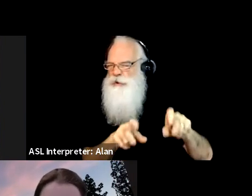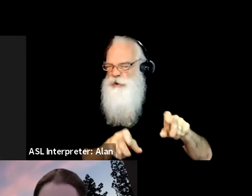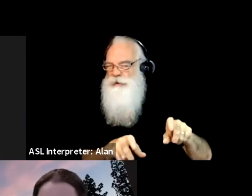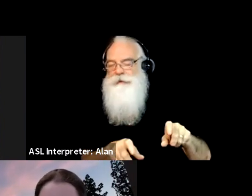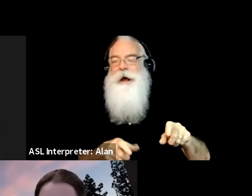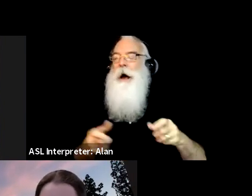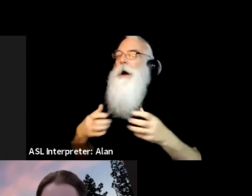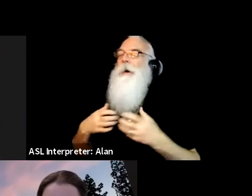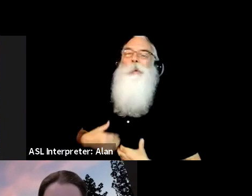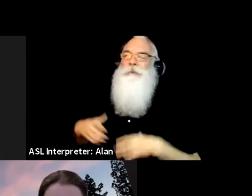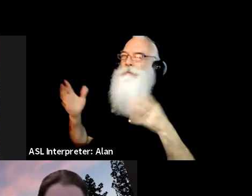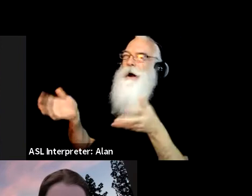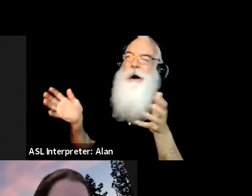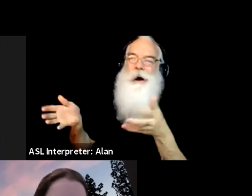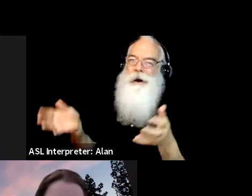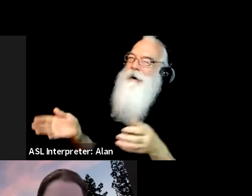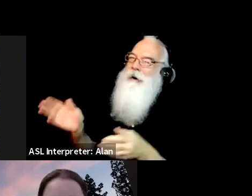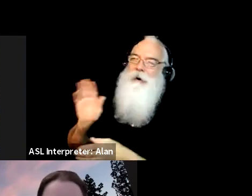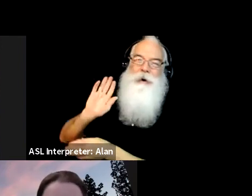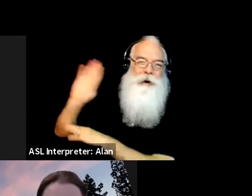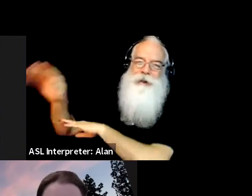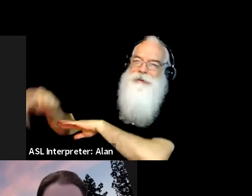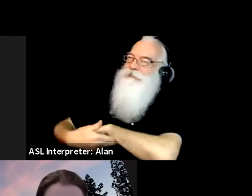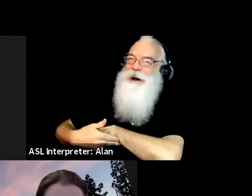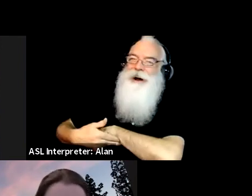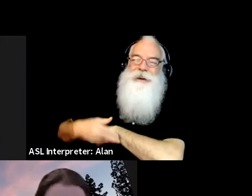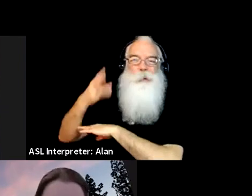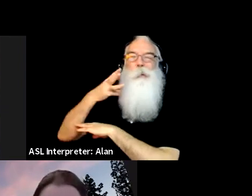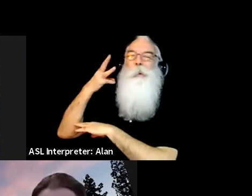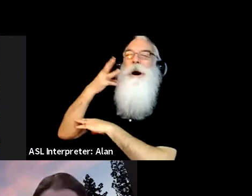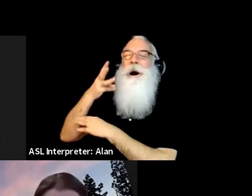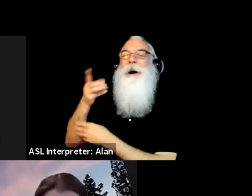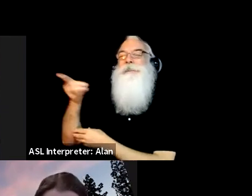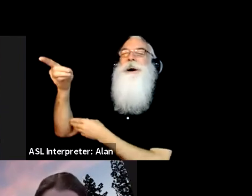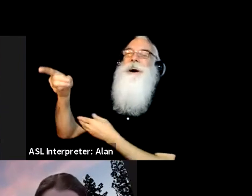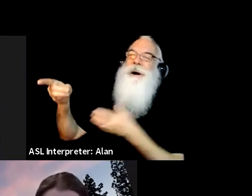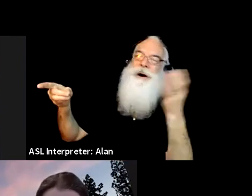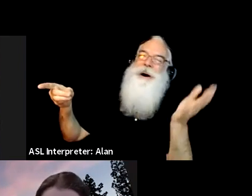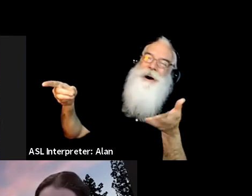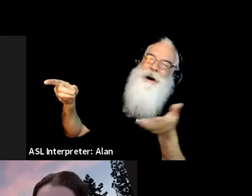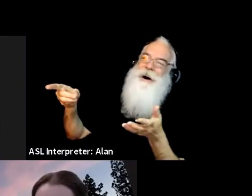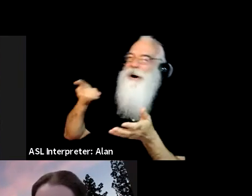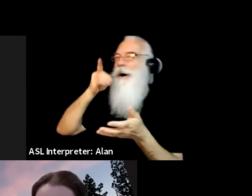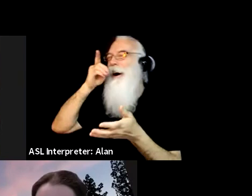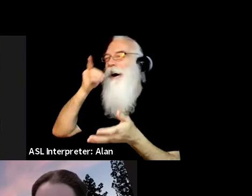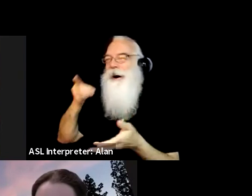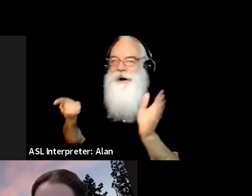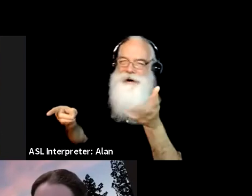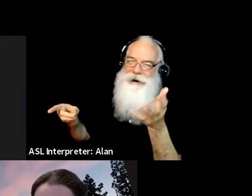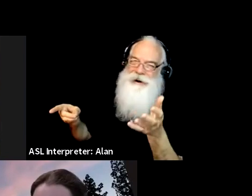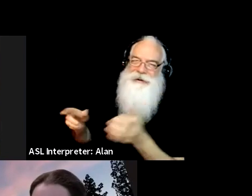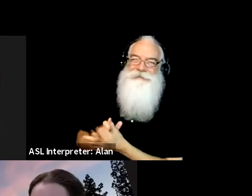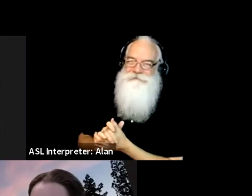all evening and just, you know, grab a glass of wine and, and, you know, talk. Um, but, um, so